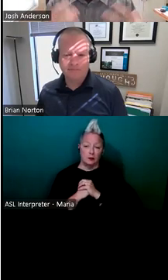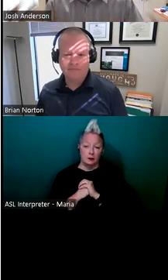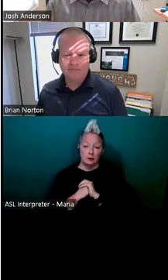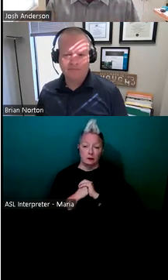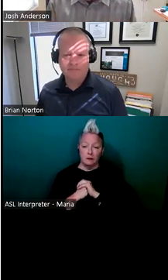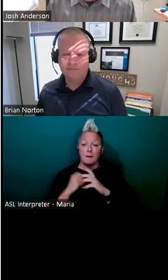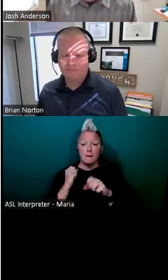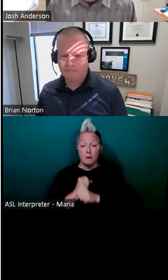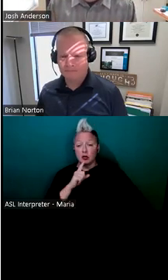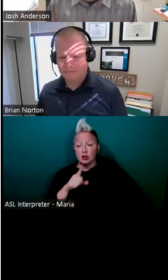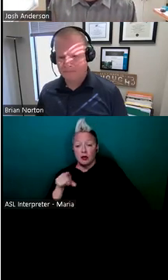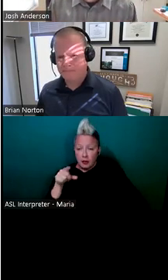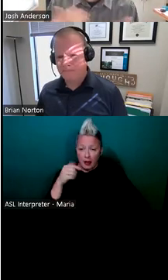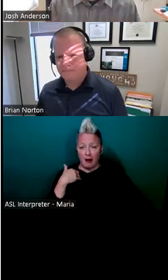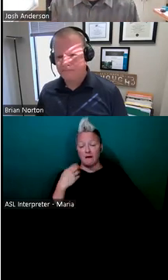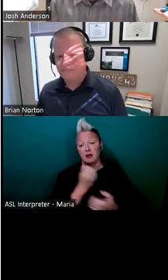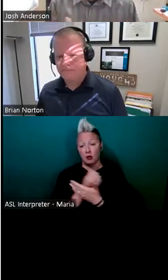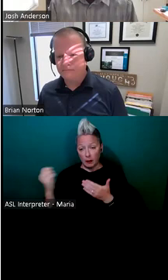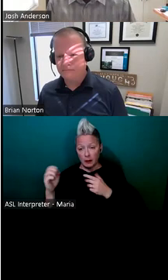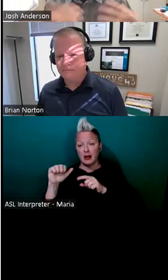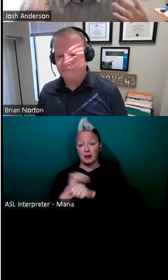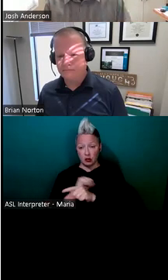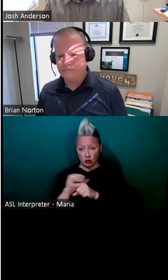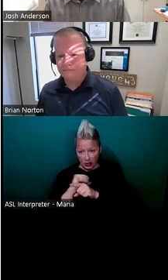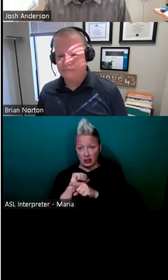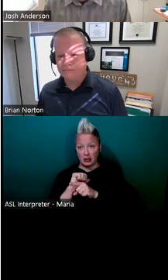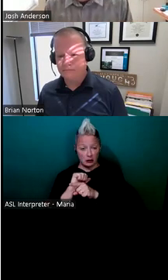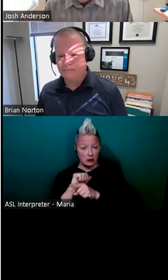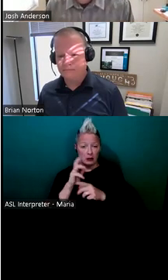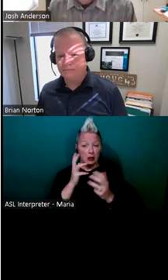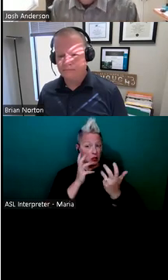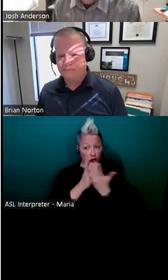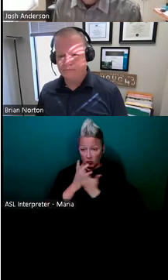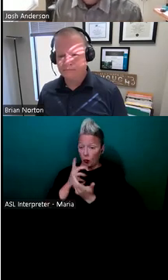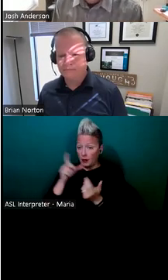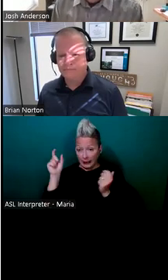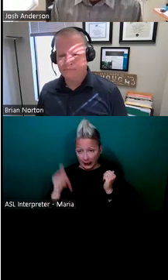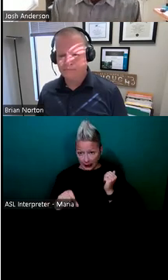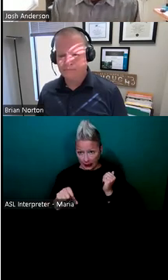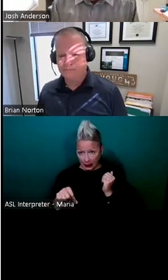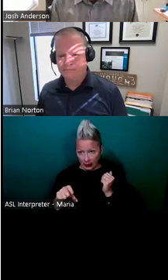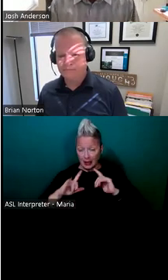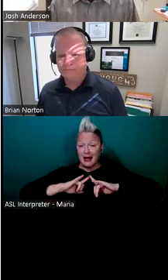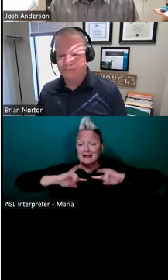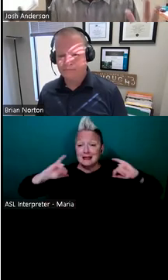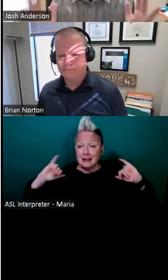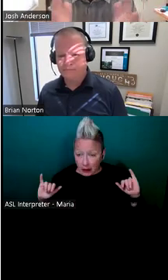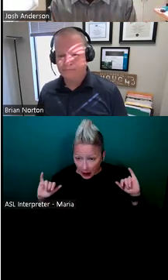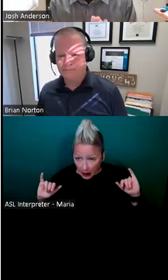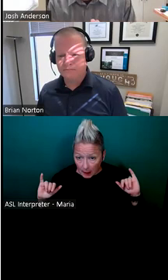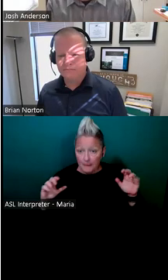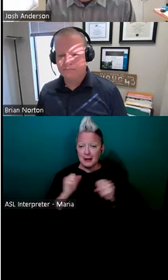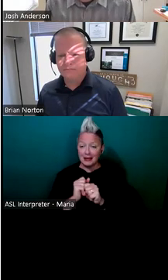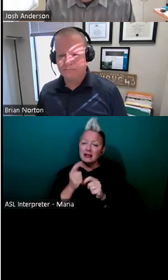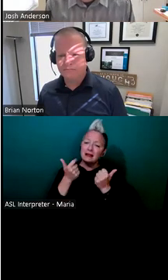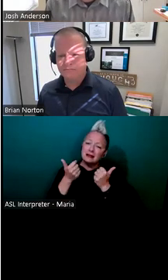and the training on that to meet all of the needs, to accommodate all the things that they have to do on the job, but also make it as